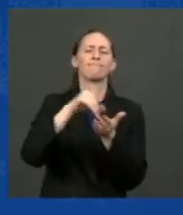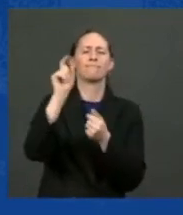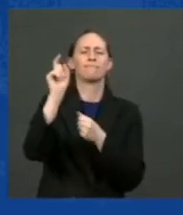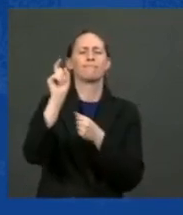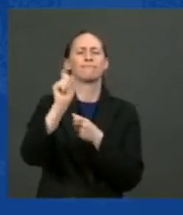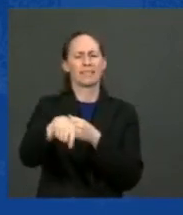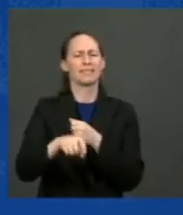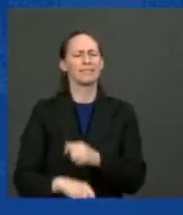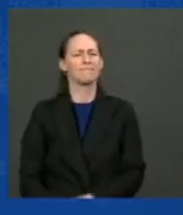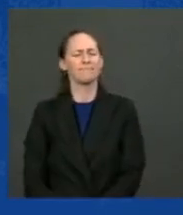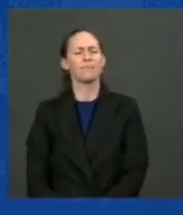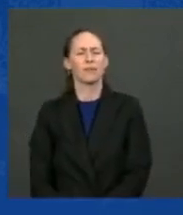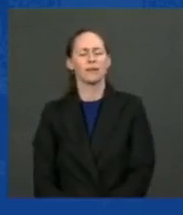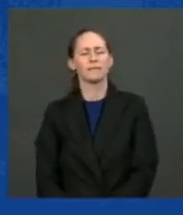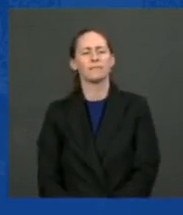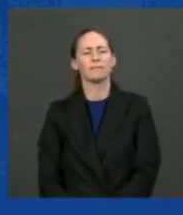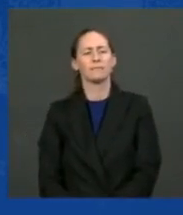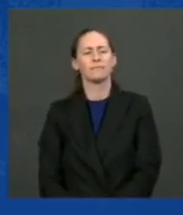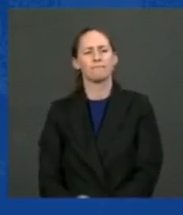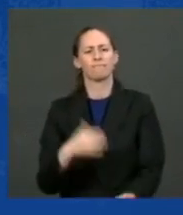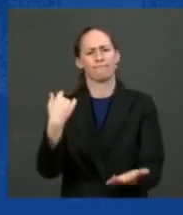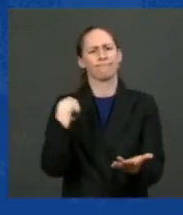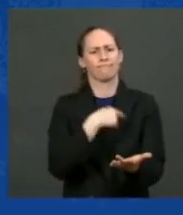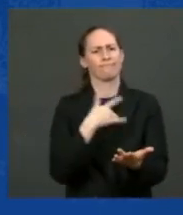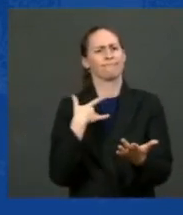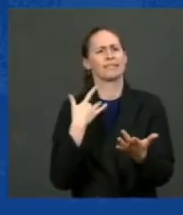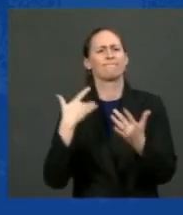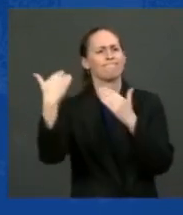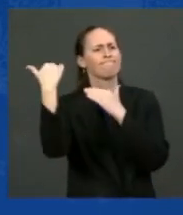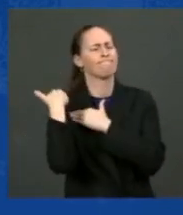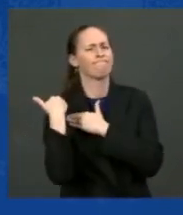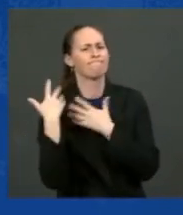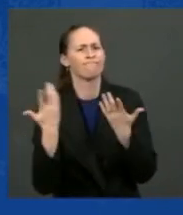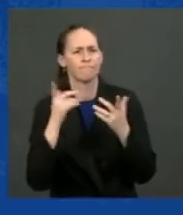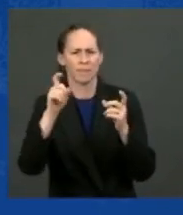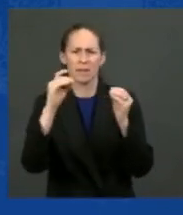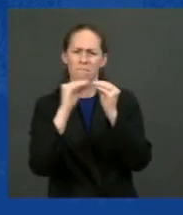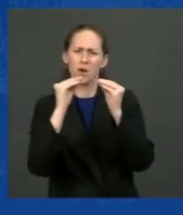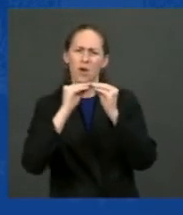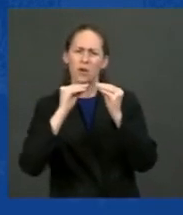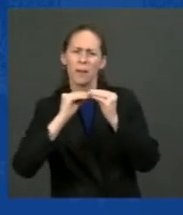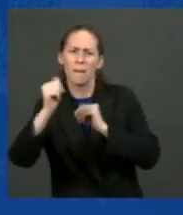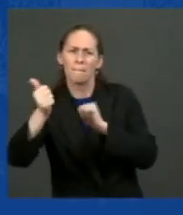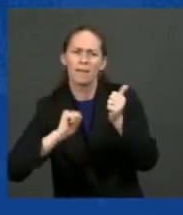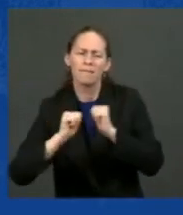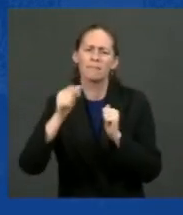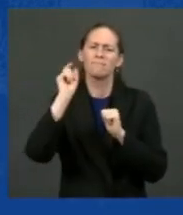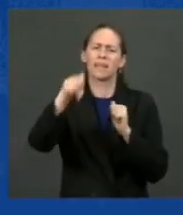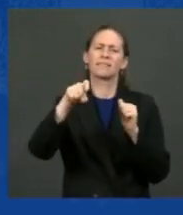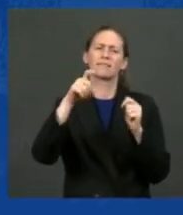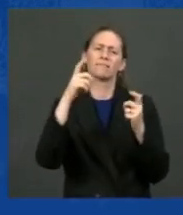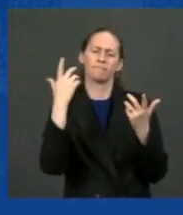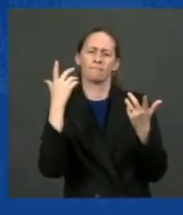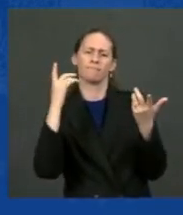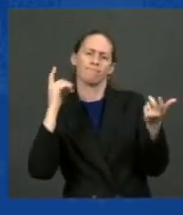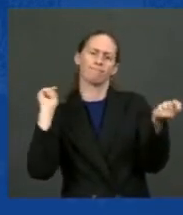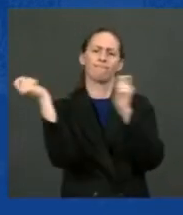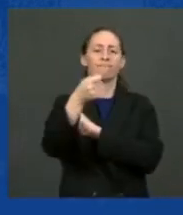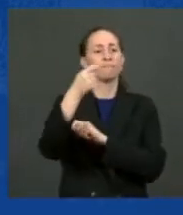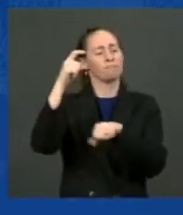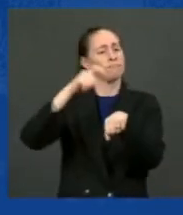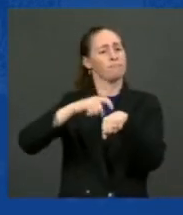is to prepare ourselves to be more competitive and to win the fast-changing 21st century in the global economy.